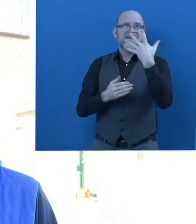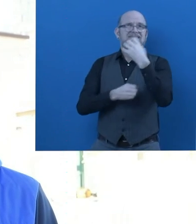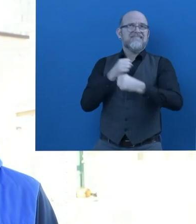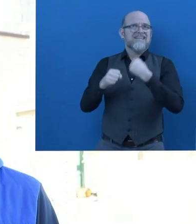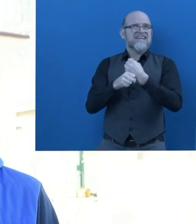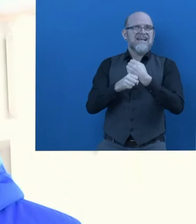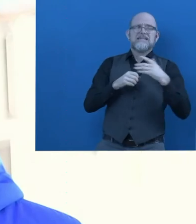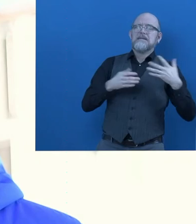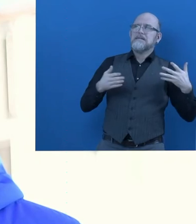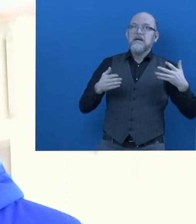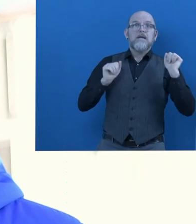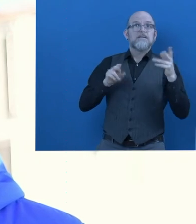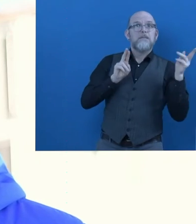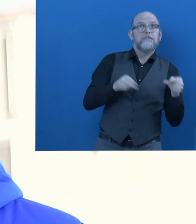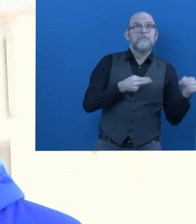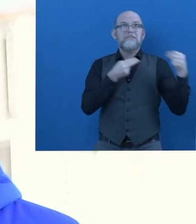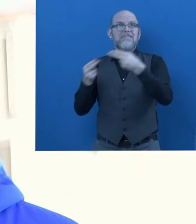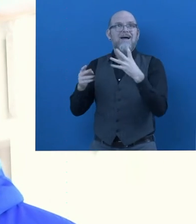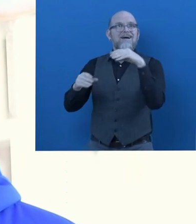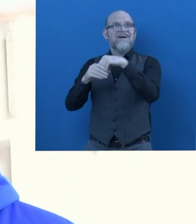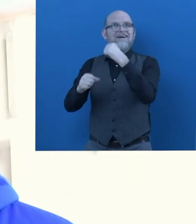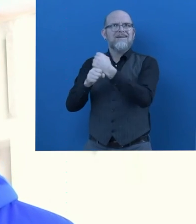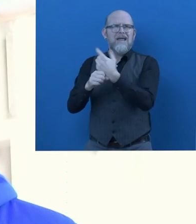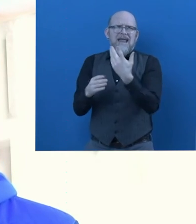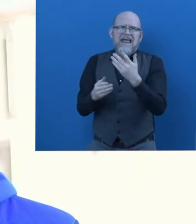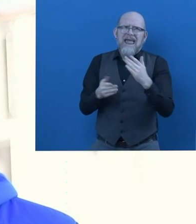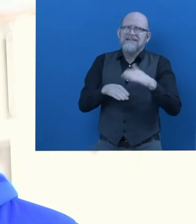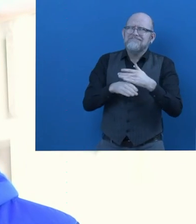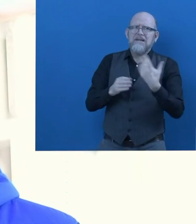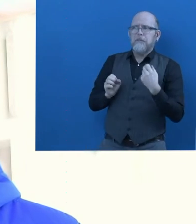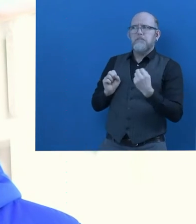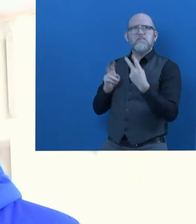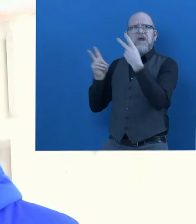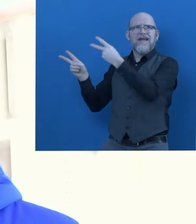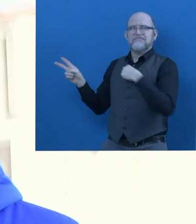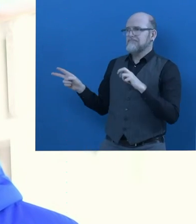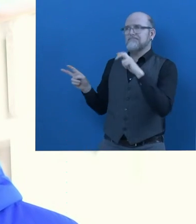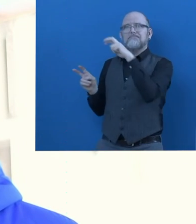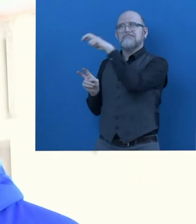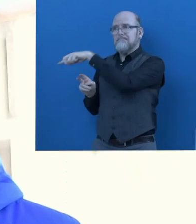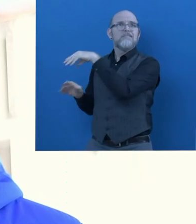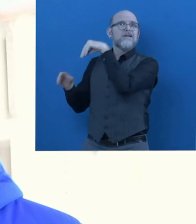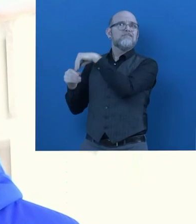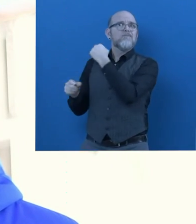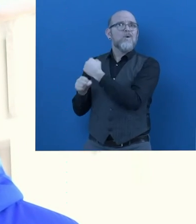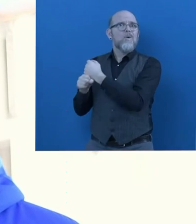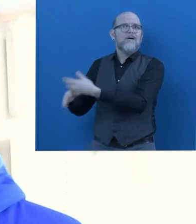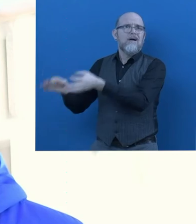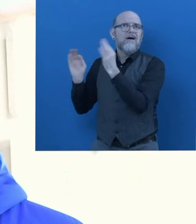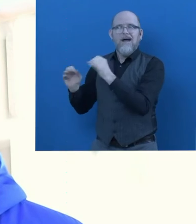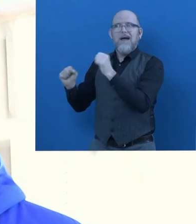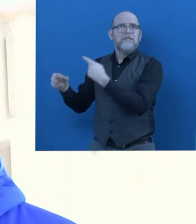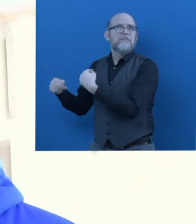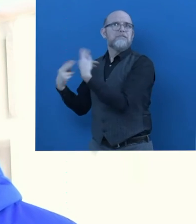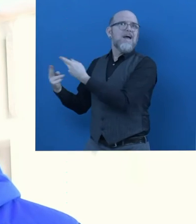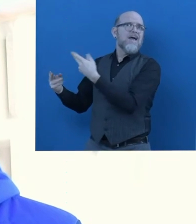able to get back into the game. I needed just that one bridge just to get back into work really, just to